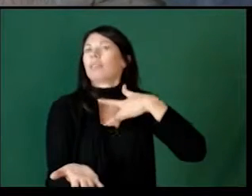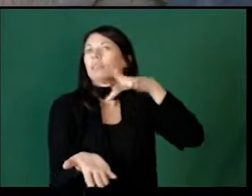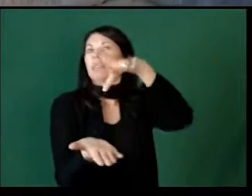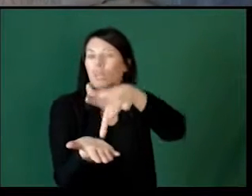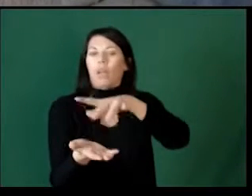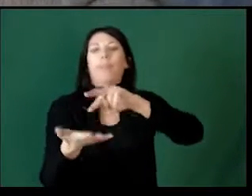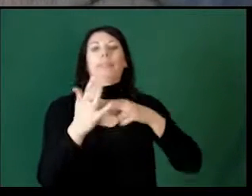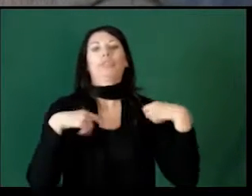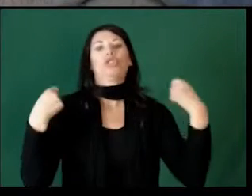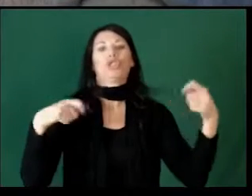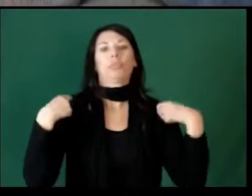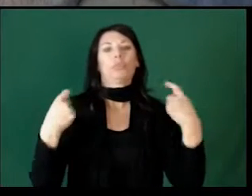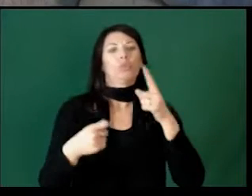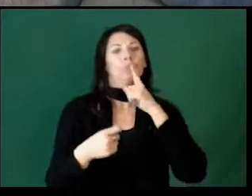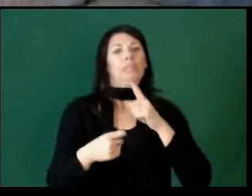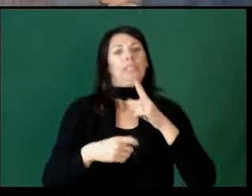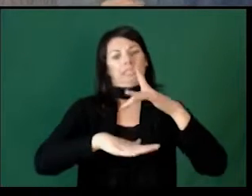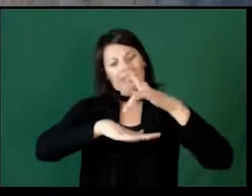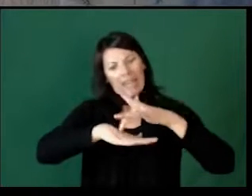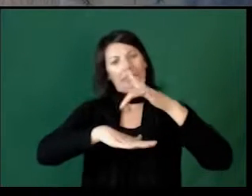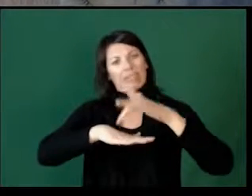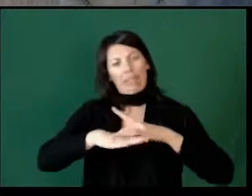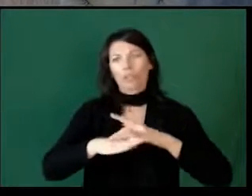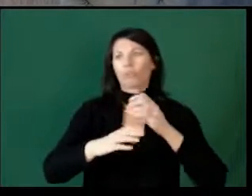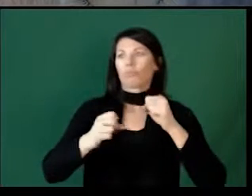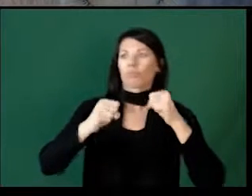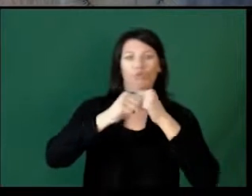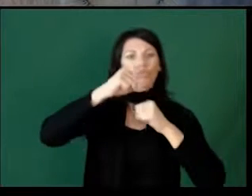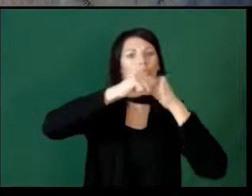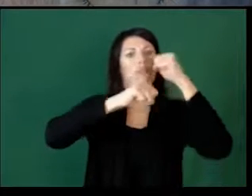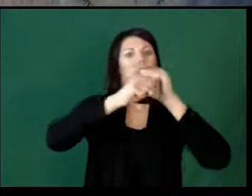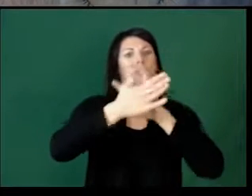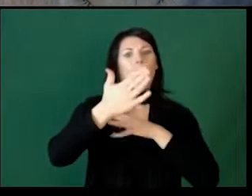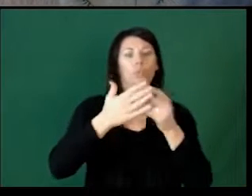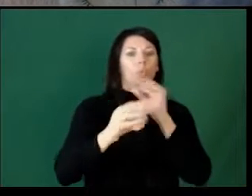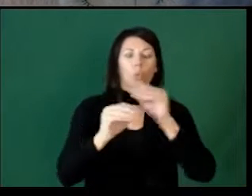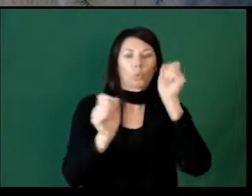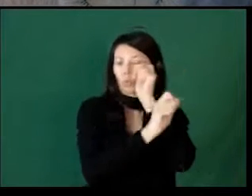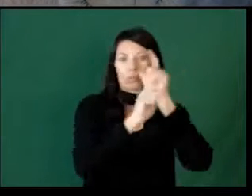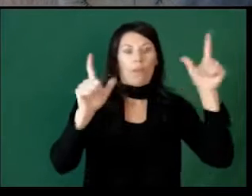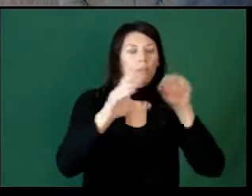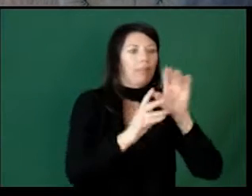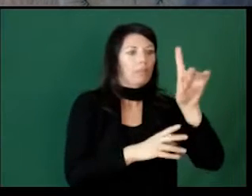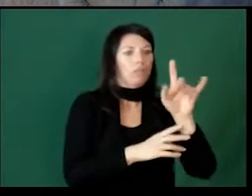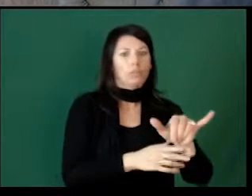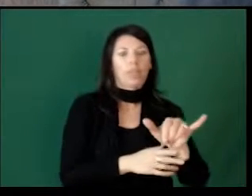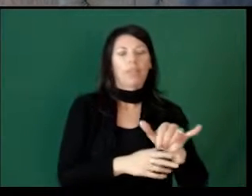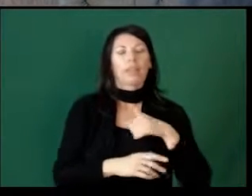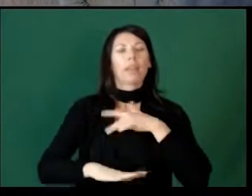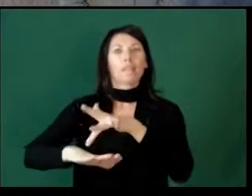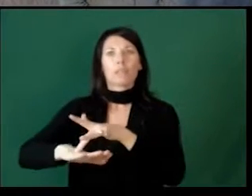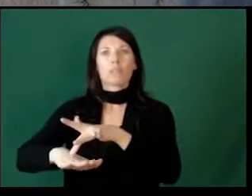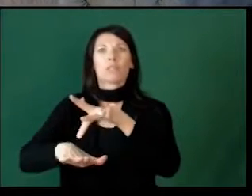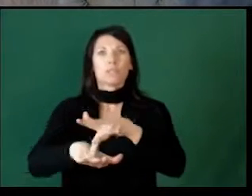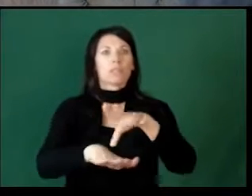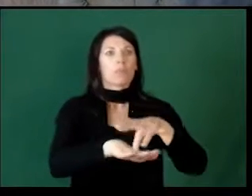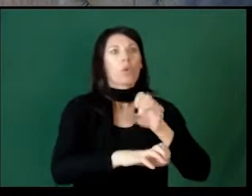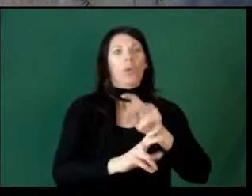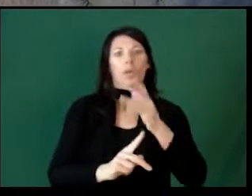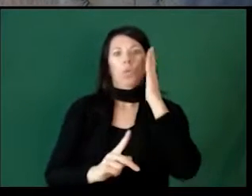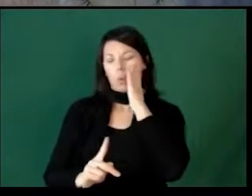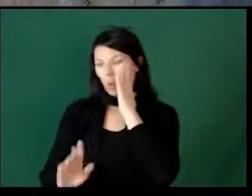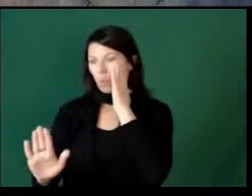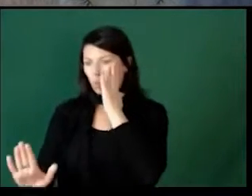It's a very tactile, structured schedule for the students so there's no surprises in their day. When you can kind of